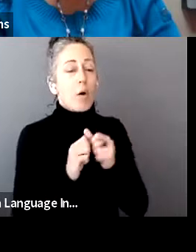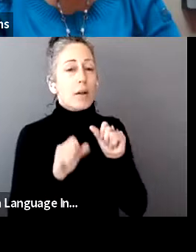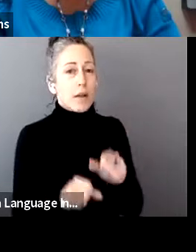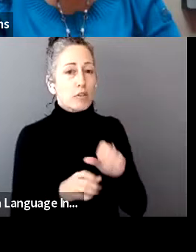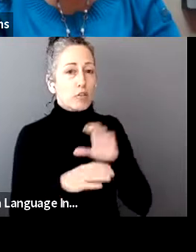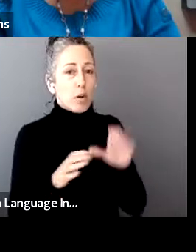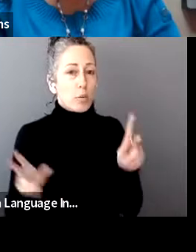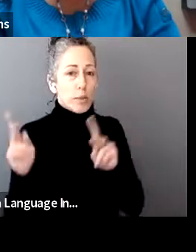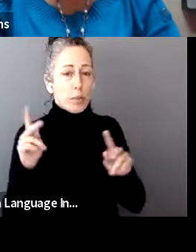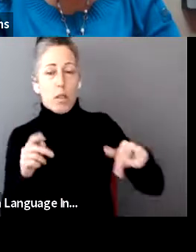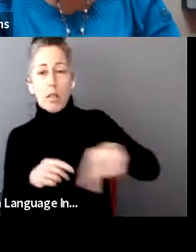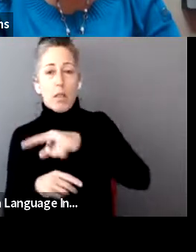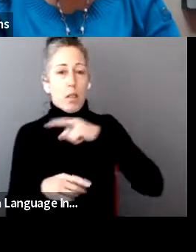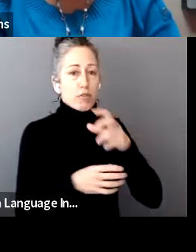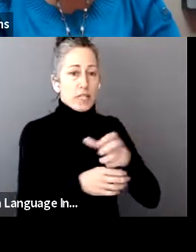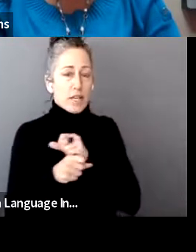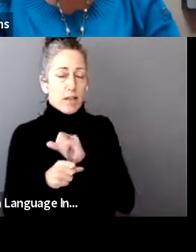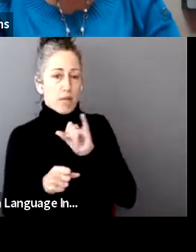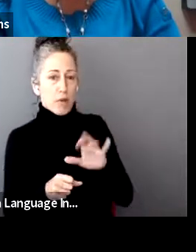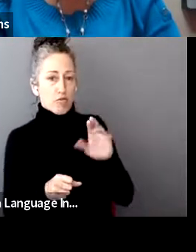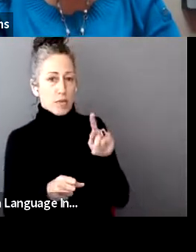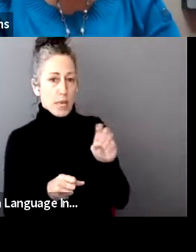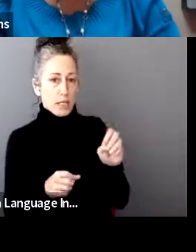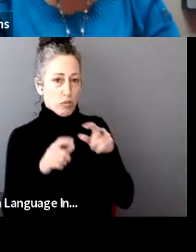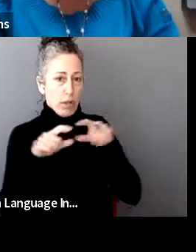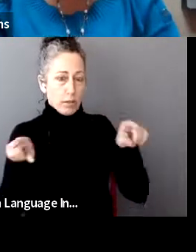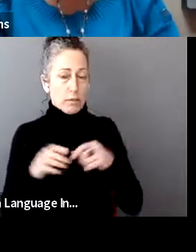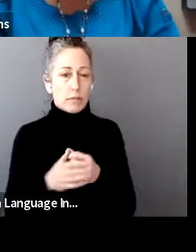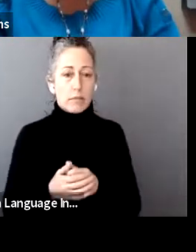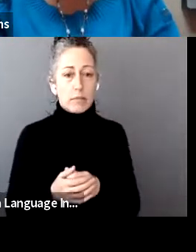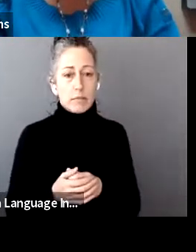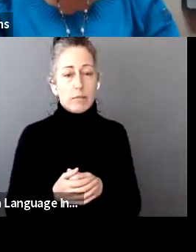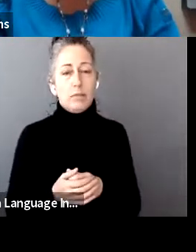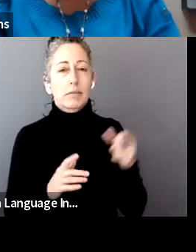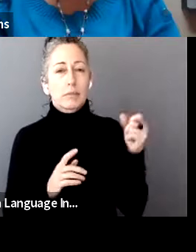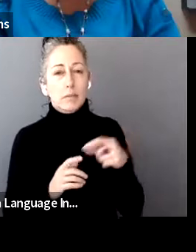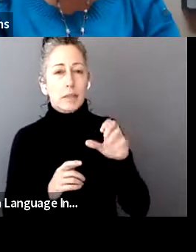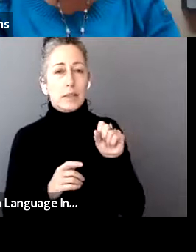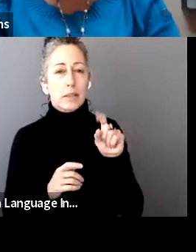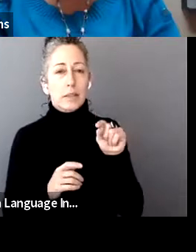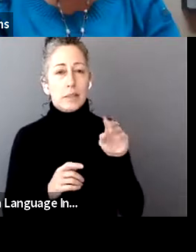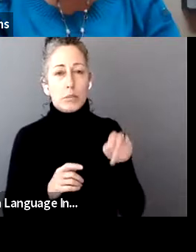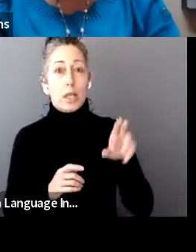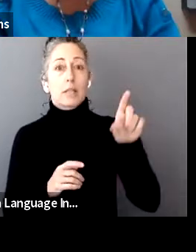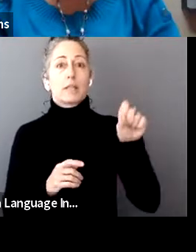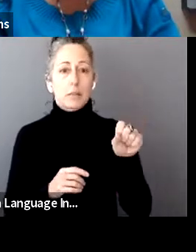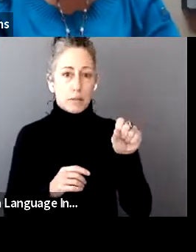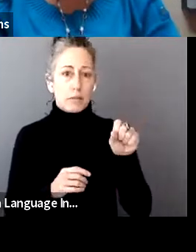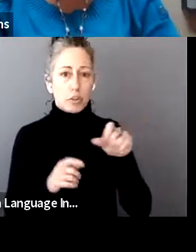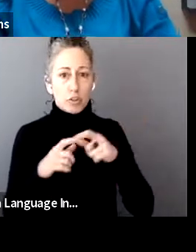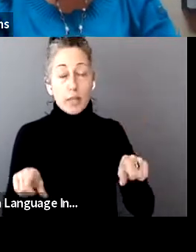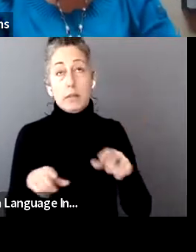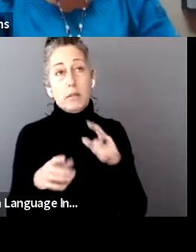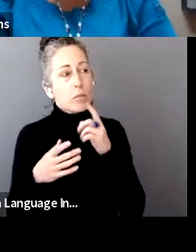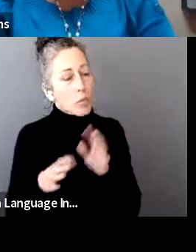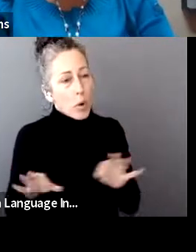stimulus check, which everyone's actually referred to it as, which are so important this season. Again, talking